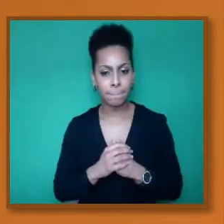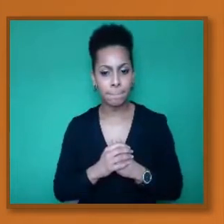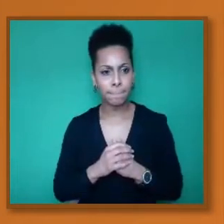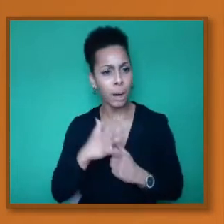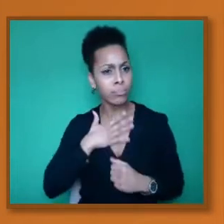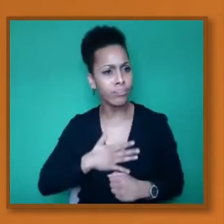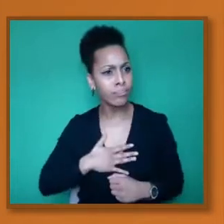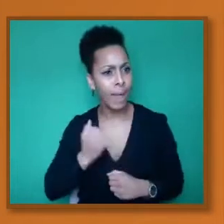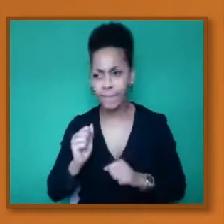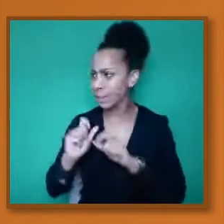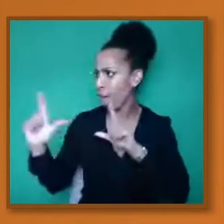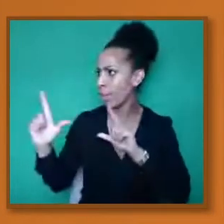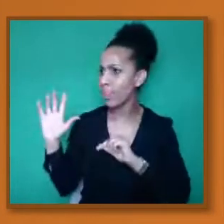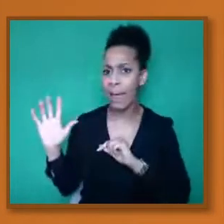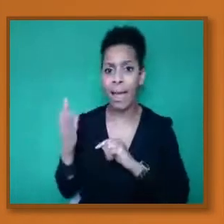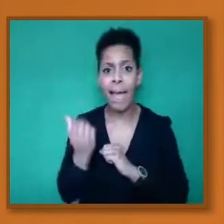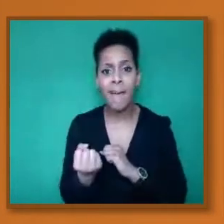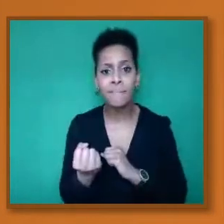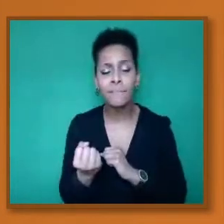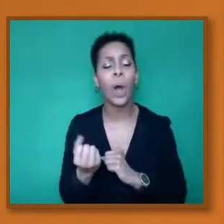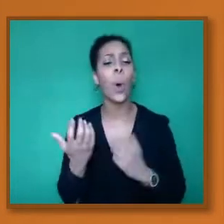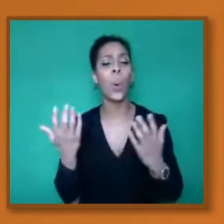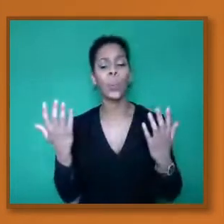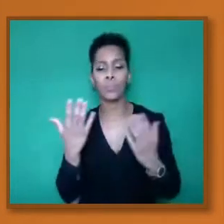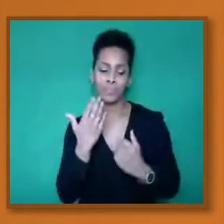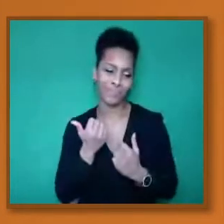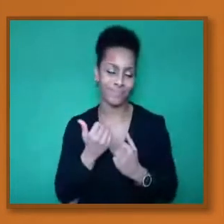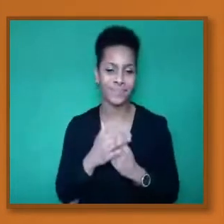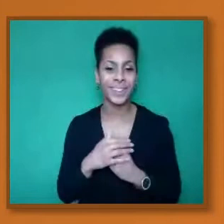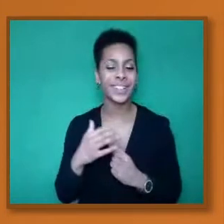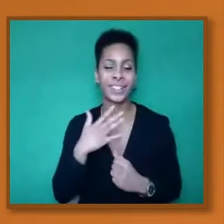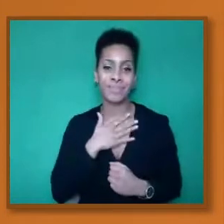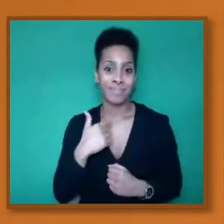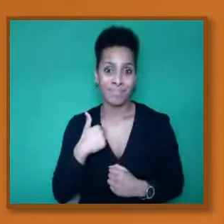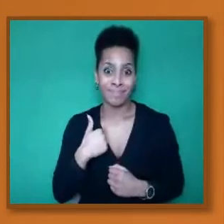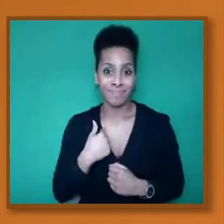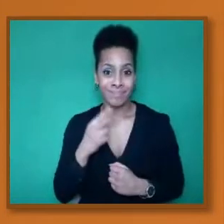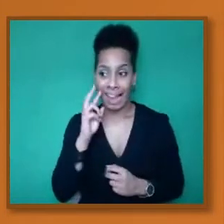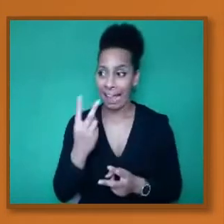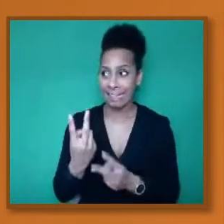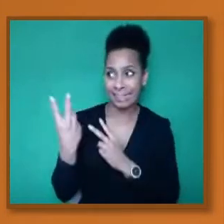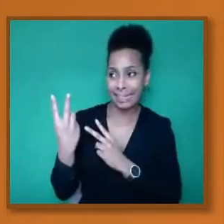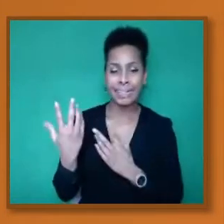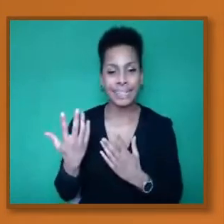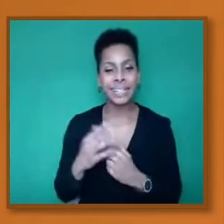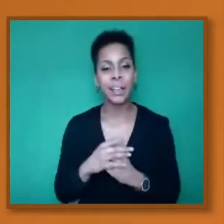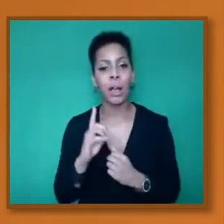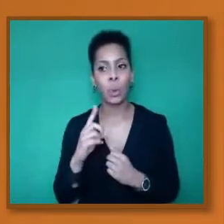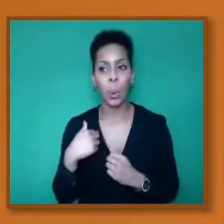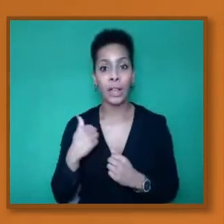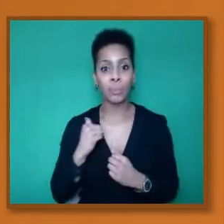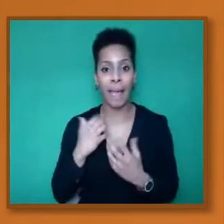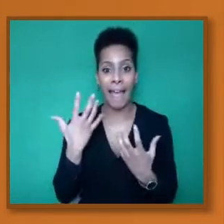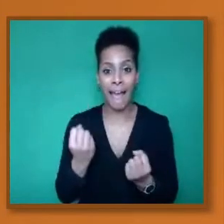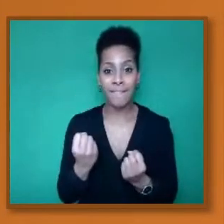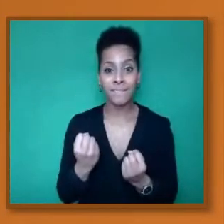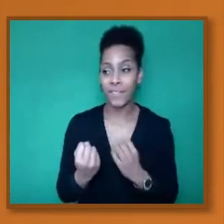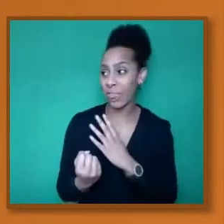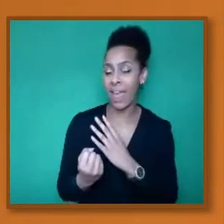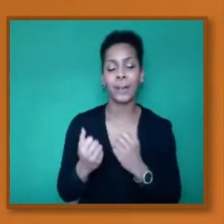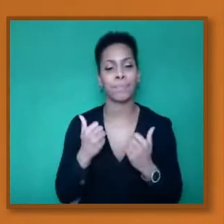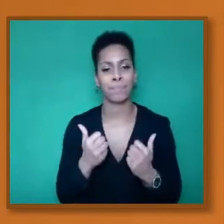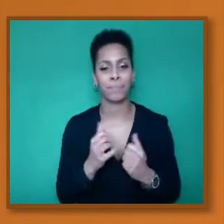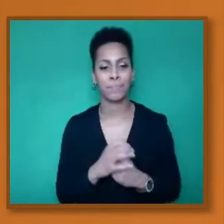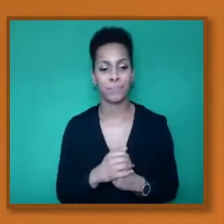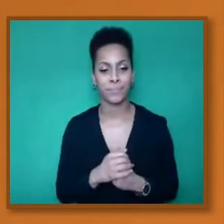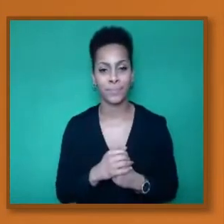slides are up. Okay, brilliant. I can't see them. So I'm assuming they're up. Thank you. So all I have to do is